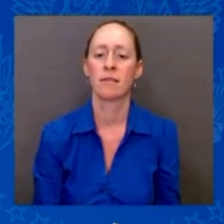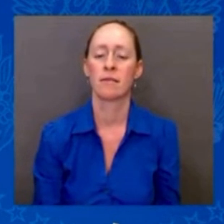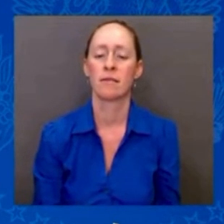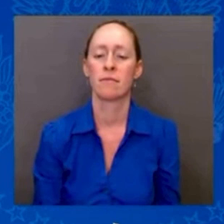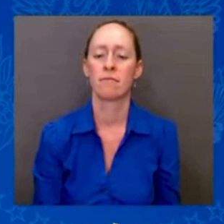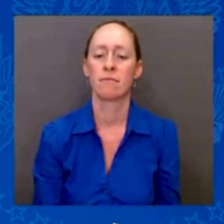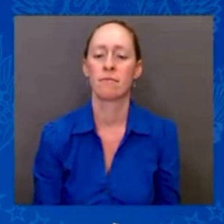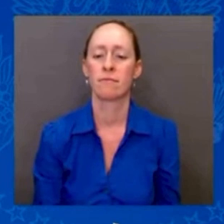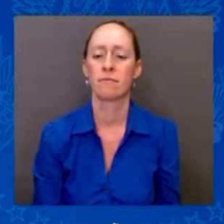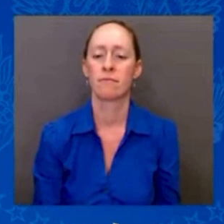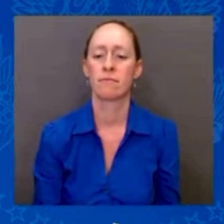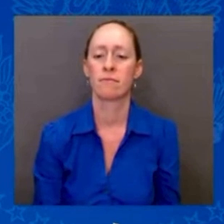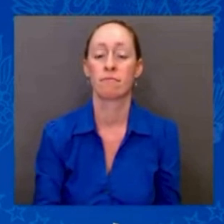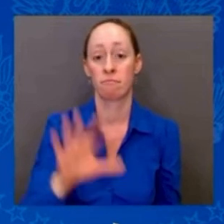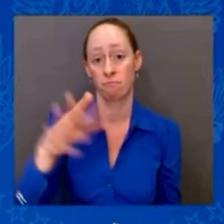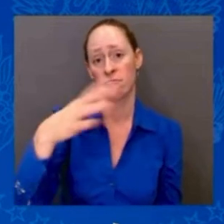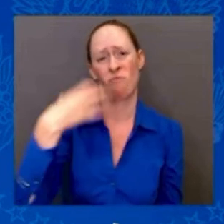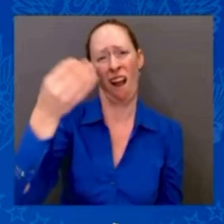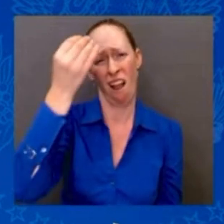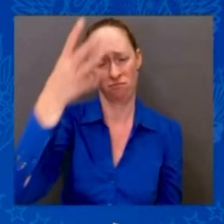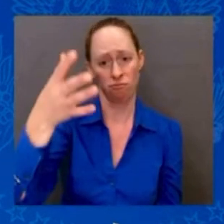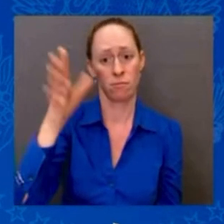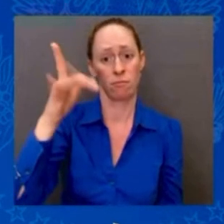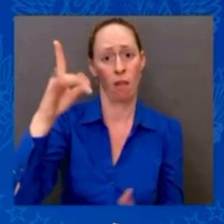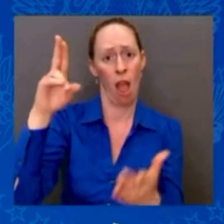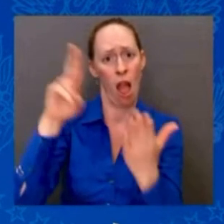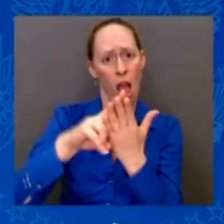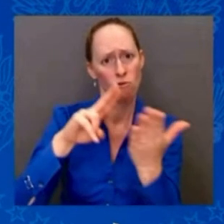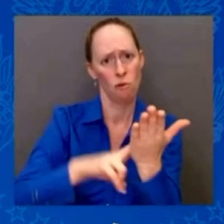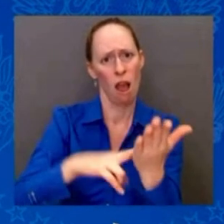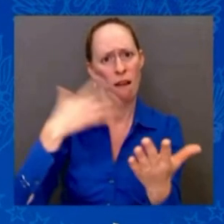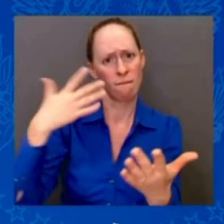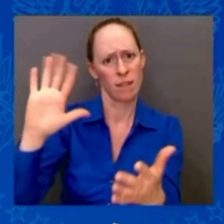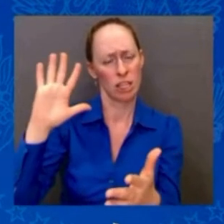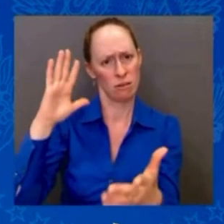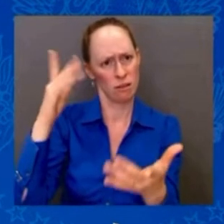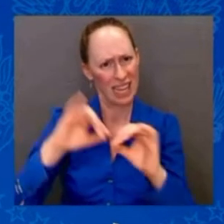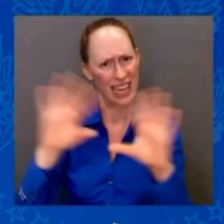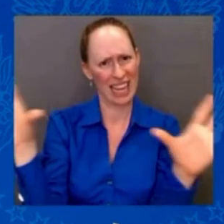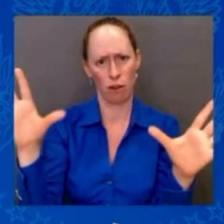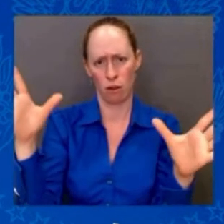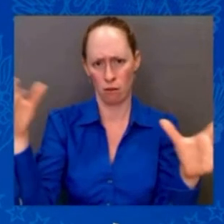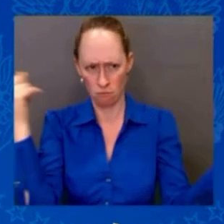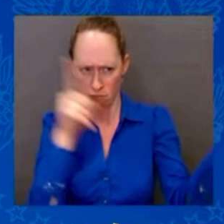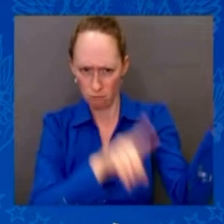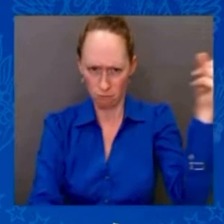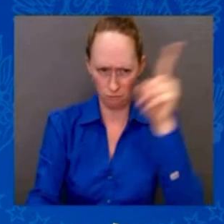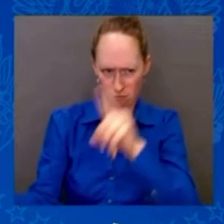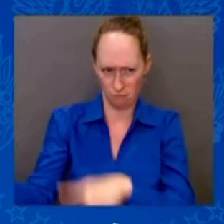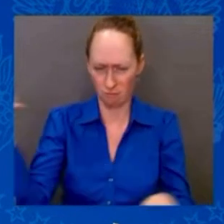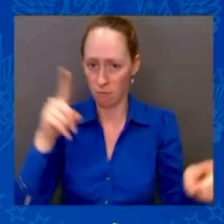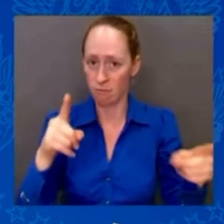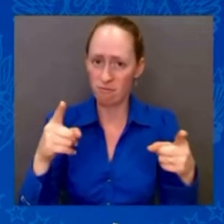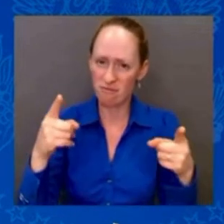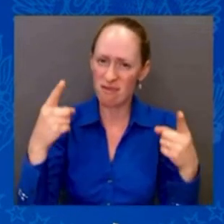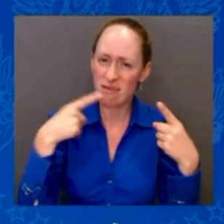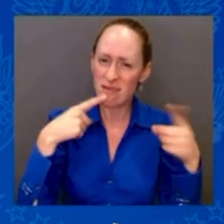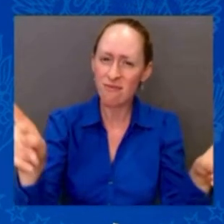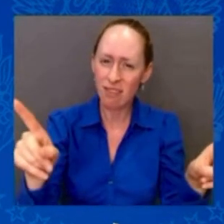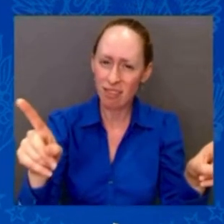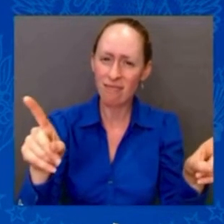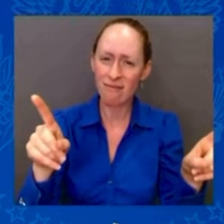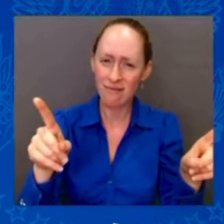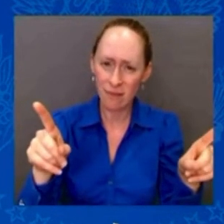at the table and ensures that their well-being, security, and futures are a priority. And it also gives employers the opportunity. It delivers for